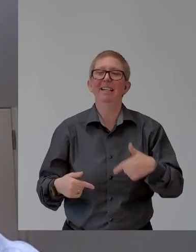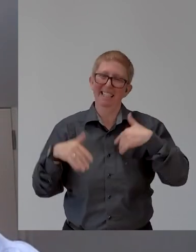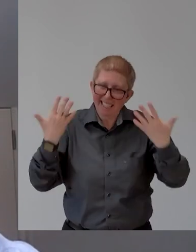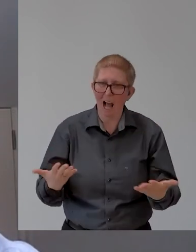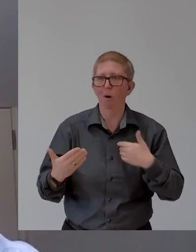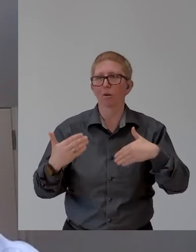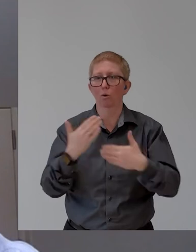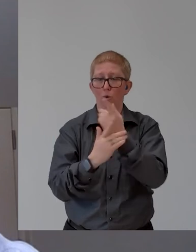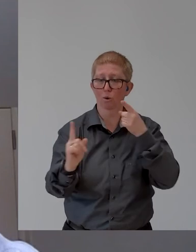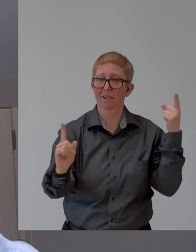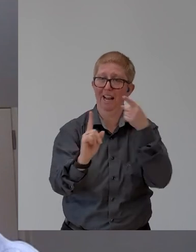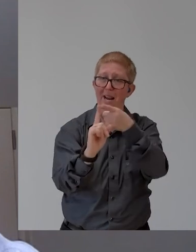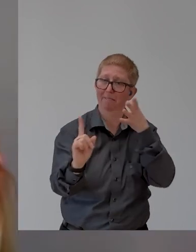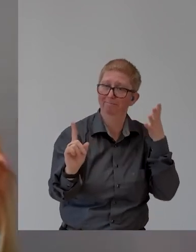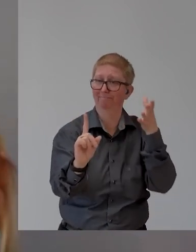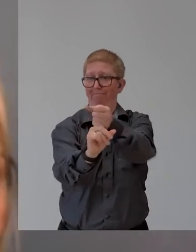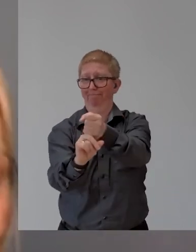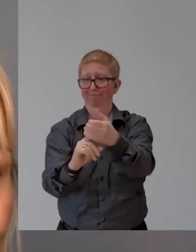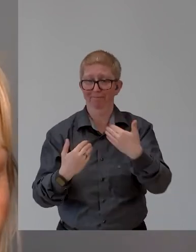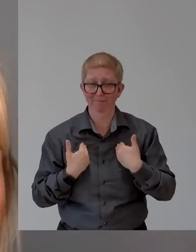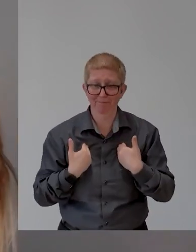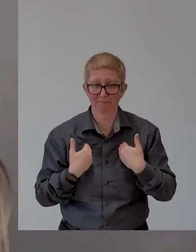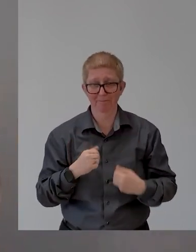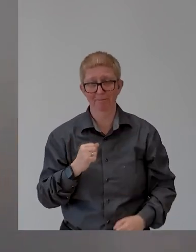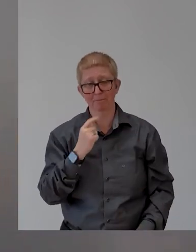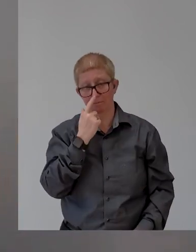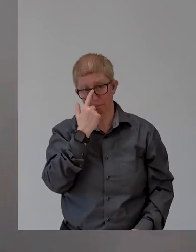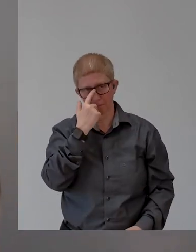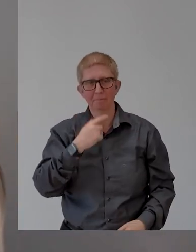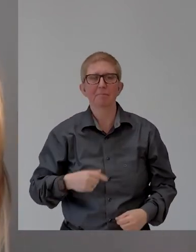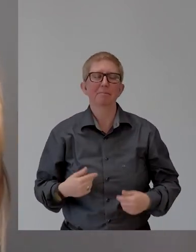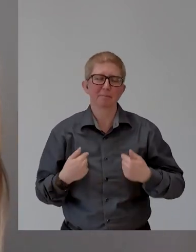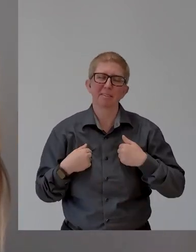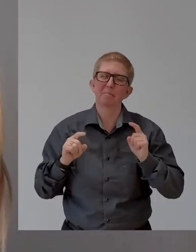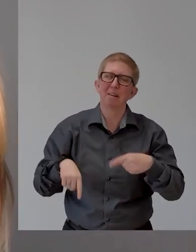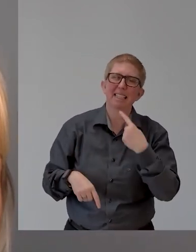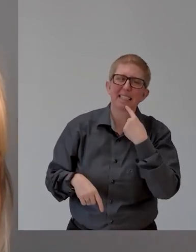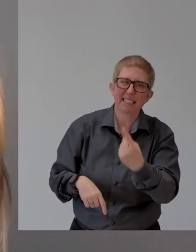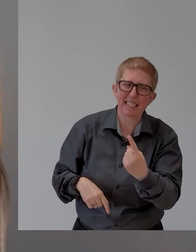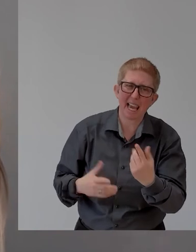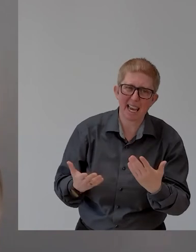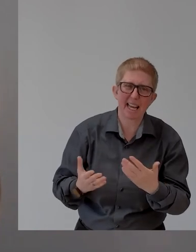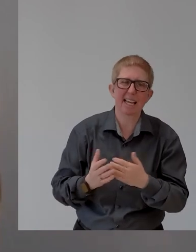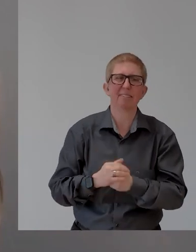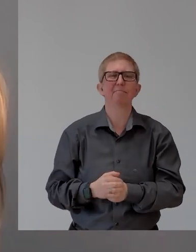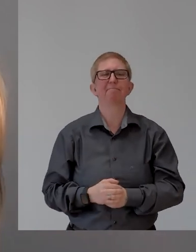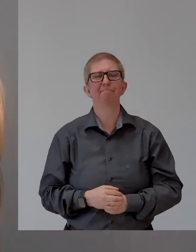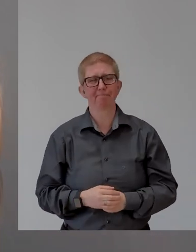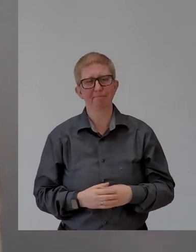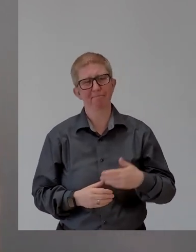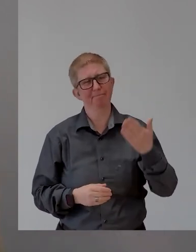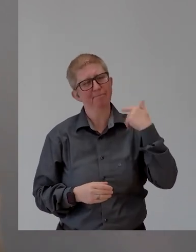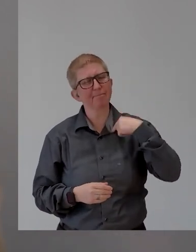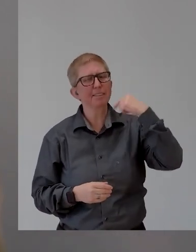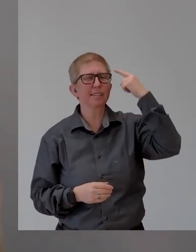I have to say, I, I have no problem admitting I have a massive soft spot for you. Um, I think one of the things is